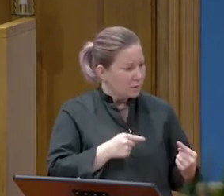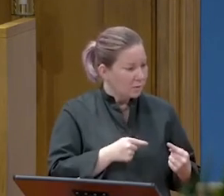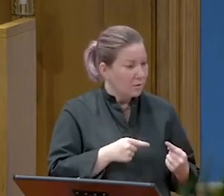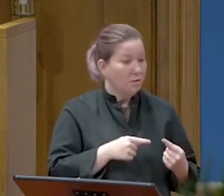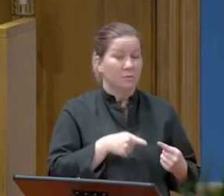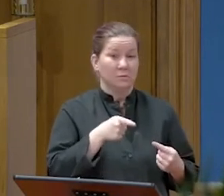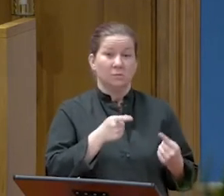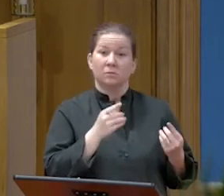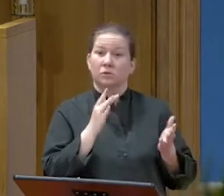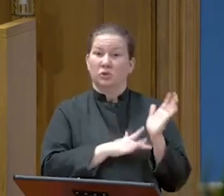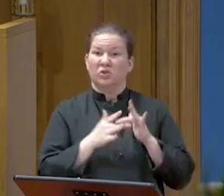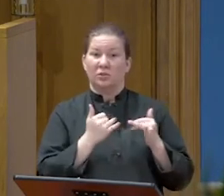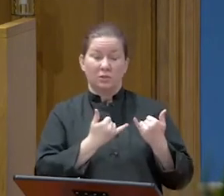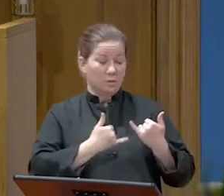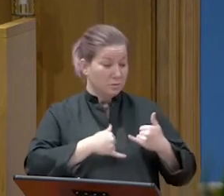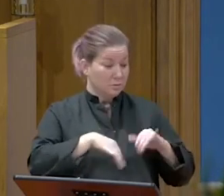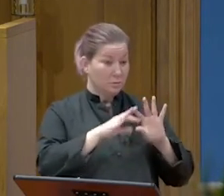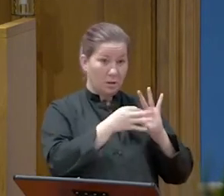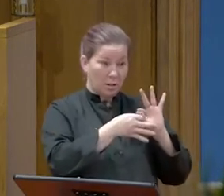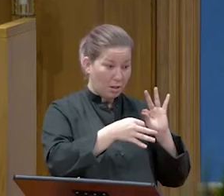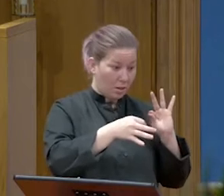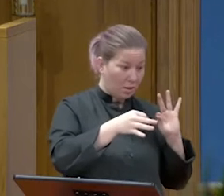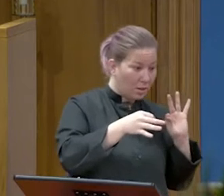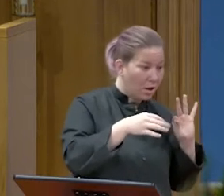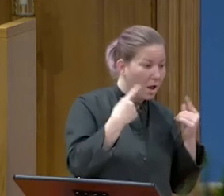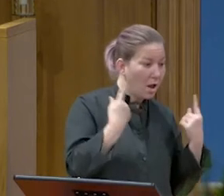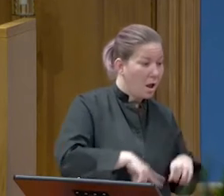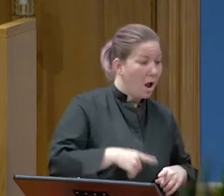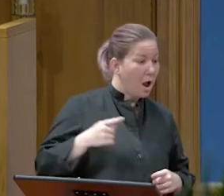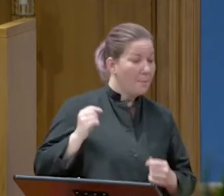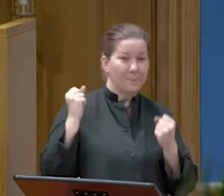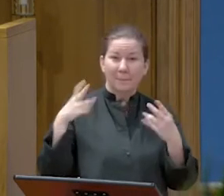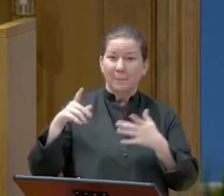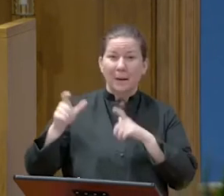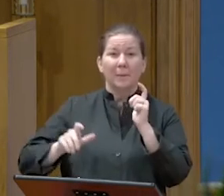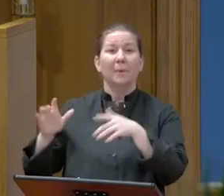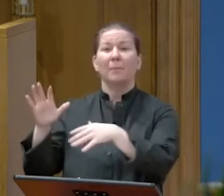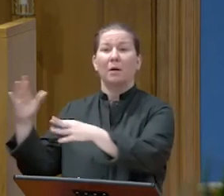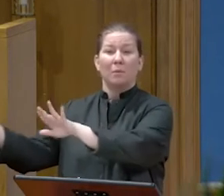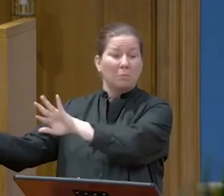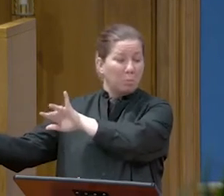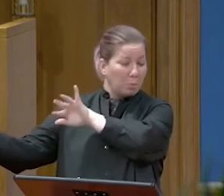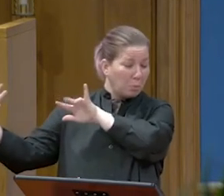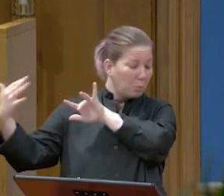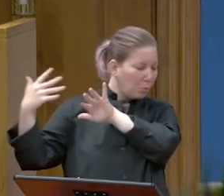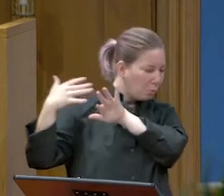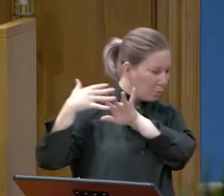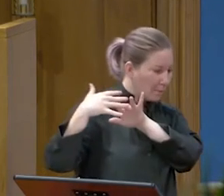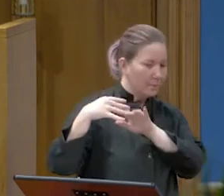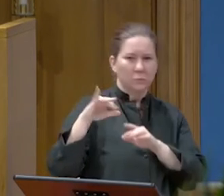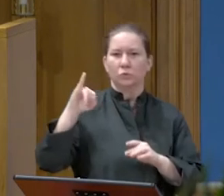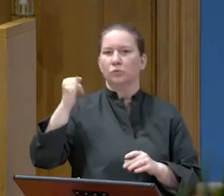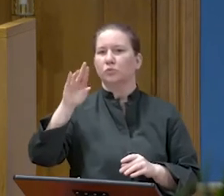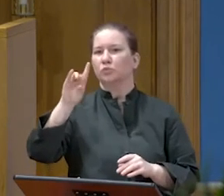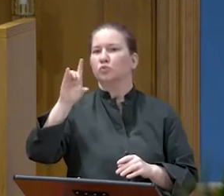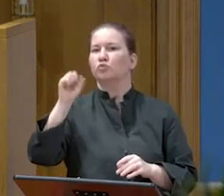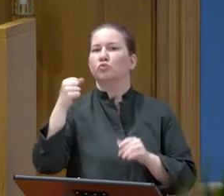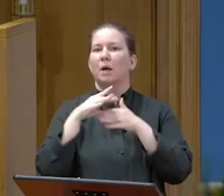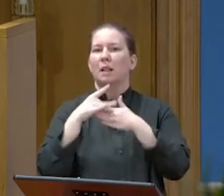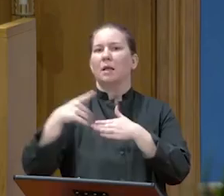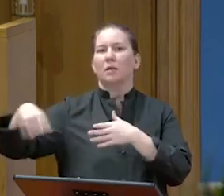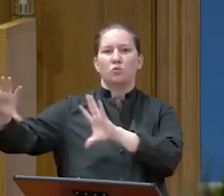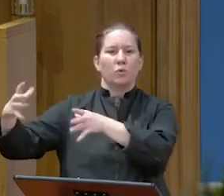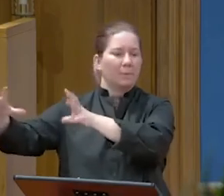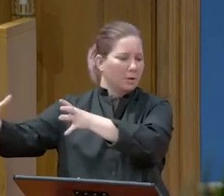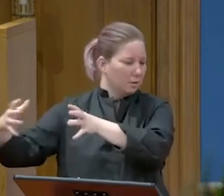suddenly a crowd came and the one called Judas, one of the twelve, was leading them. He approached Jesus to